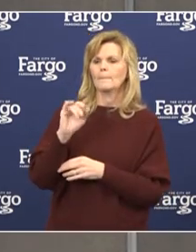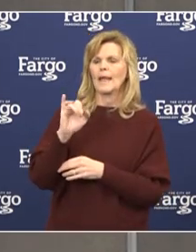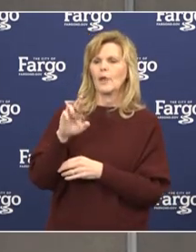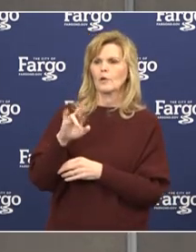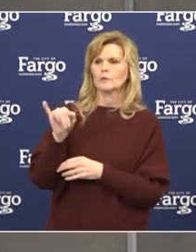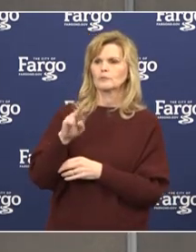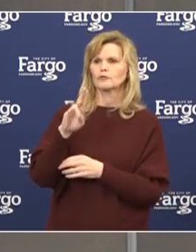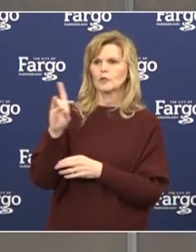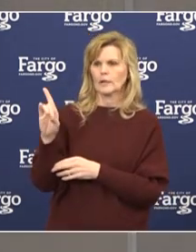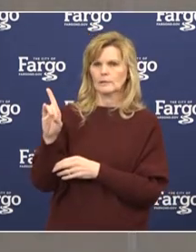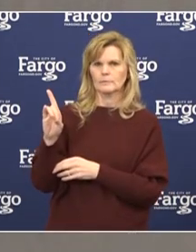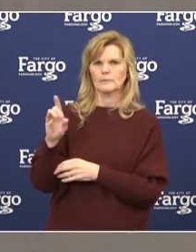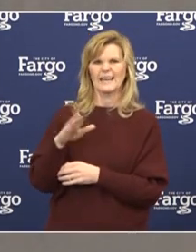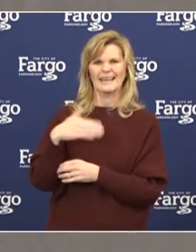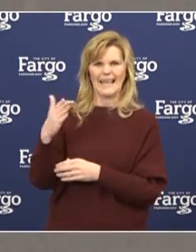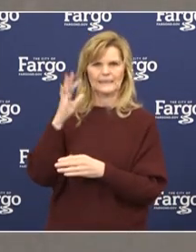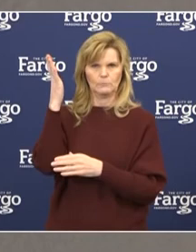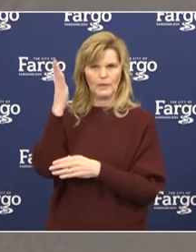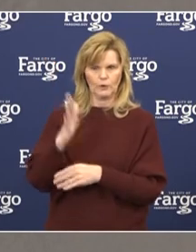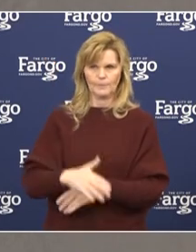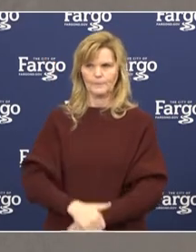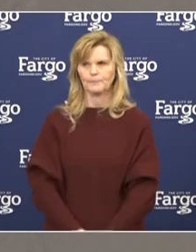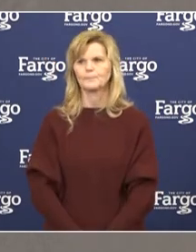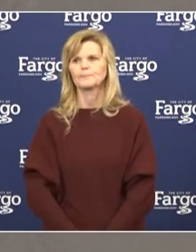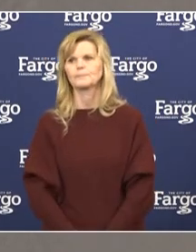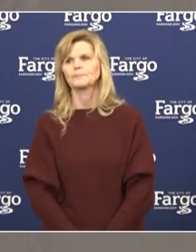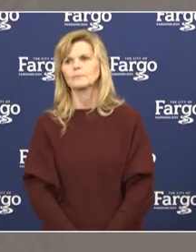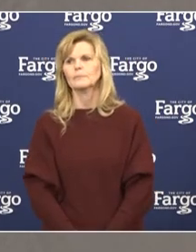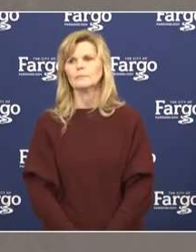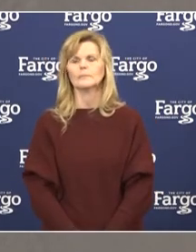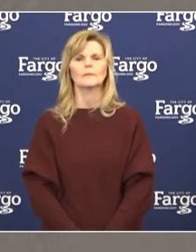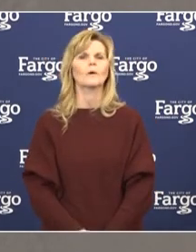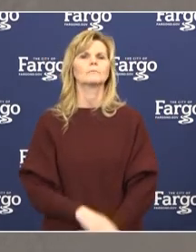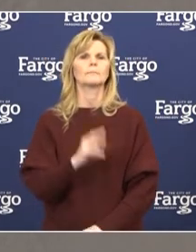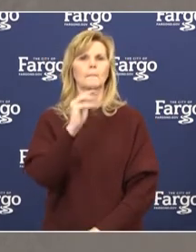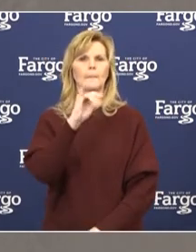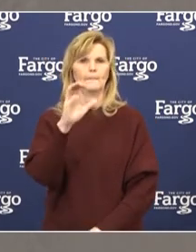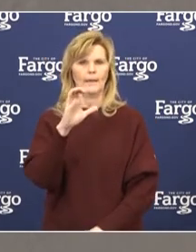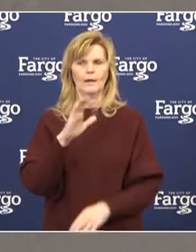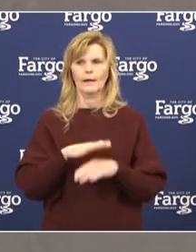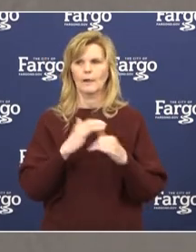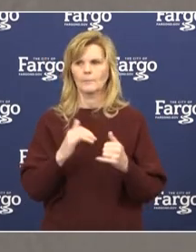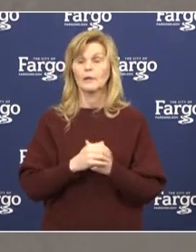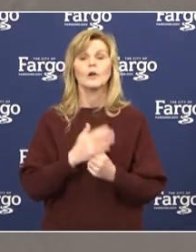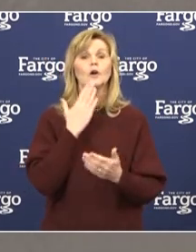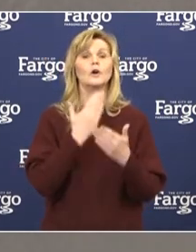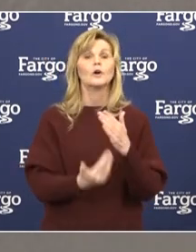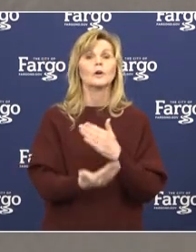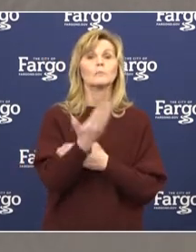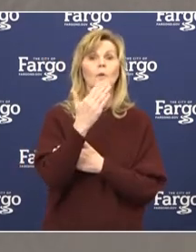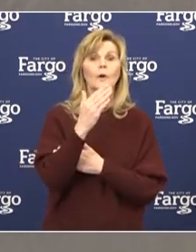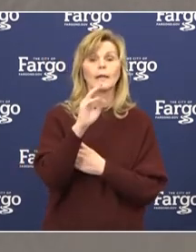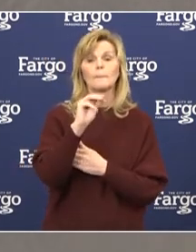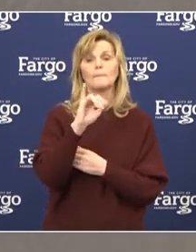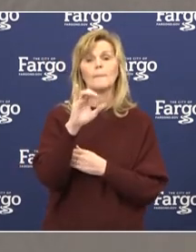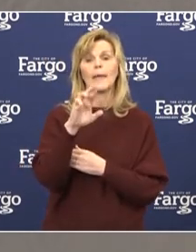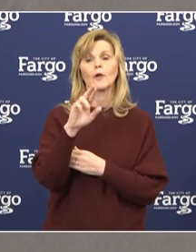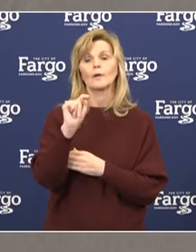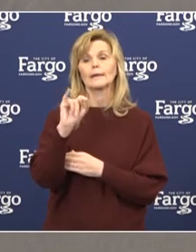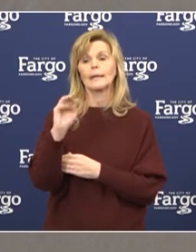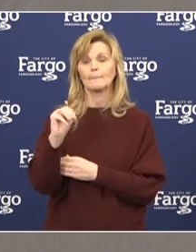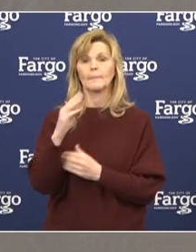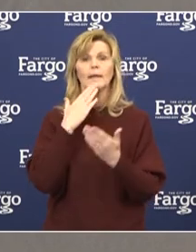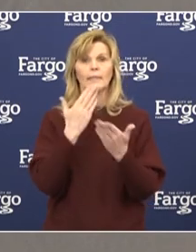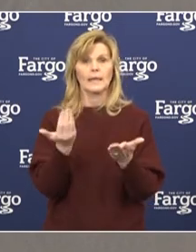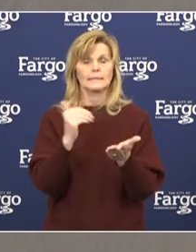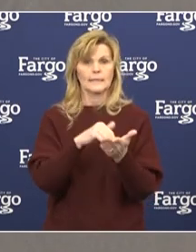morning. Good morning, Mayor Tim. Turn my microphone here. Again, good morning, Mayor Tim and everyone. Thank you again